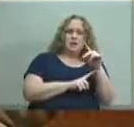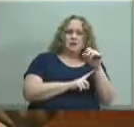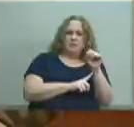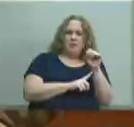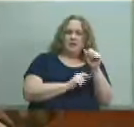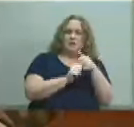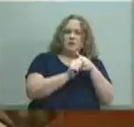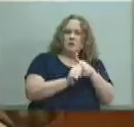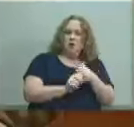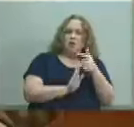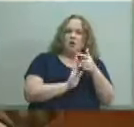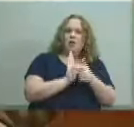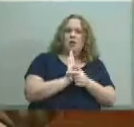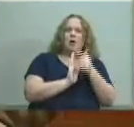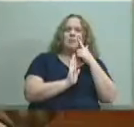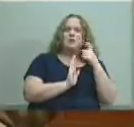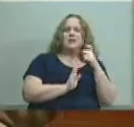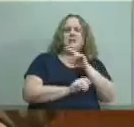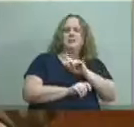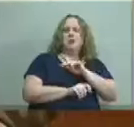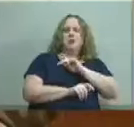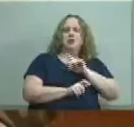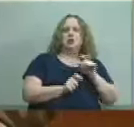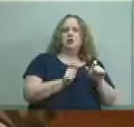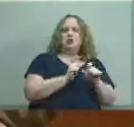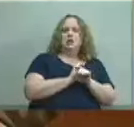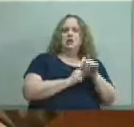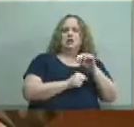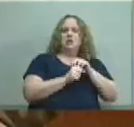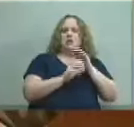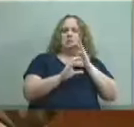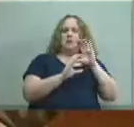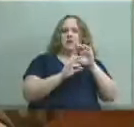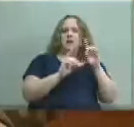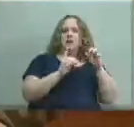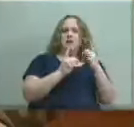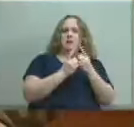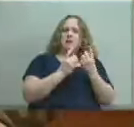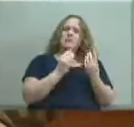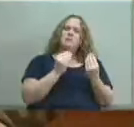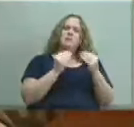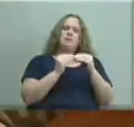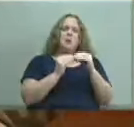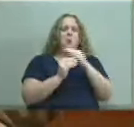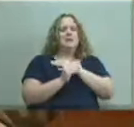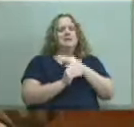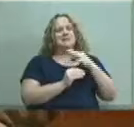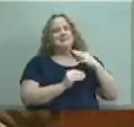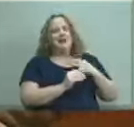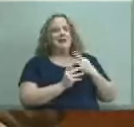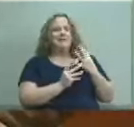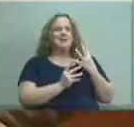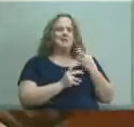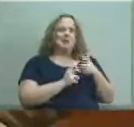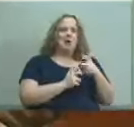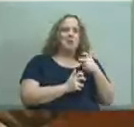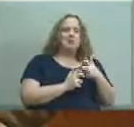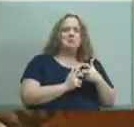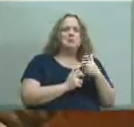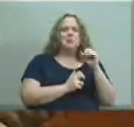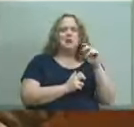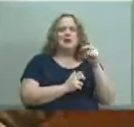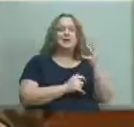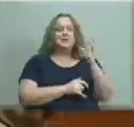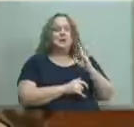law on get this personnel changes in the communications department more of those pesky staffing holes back in